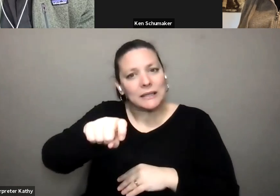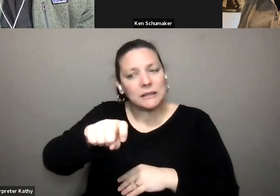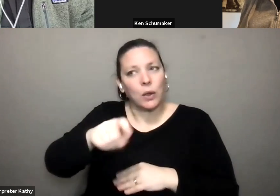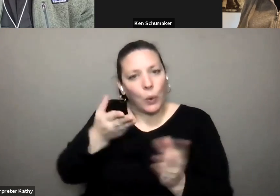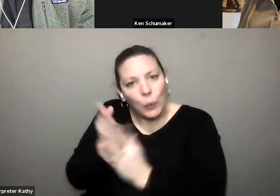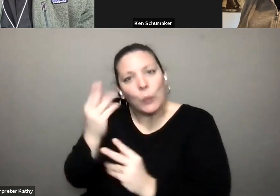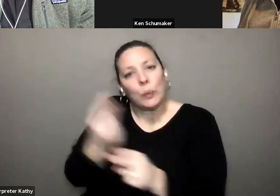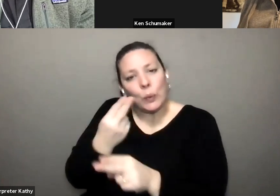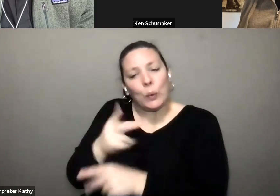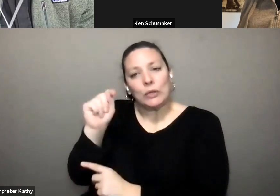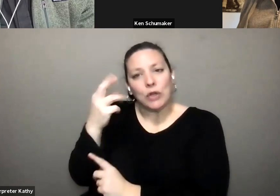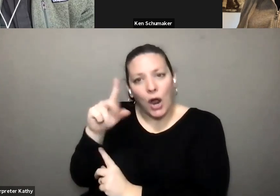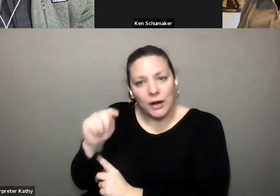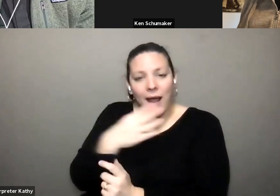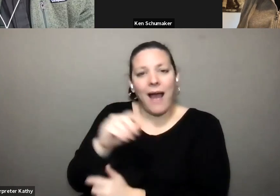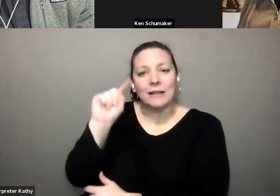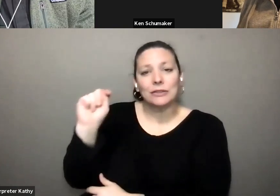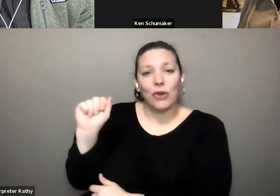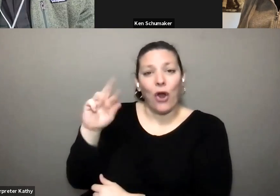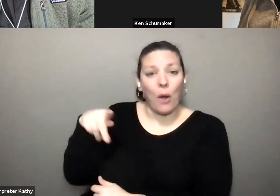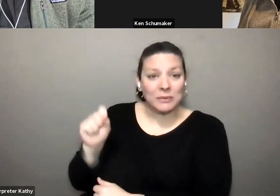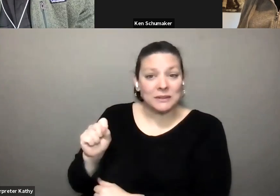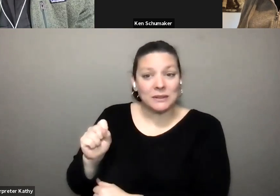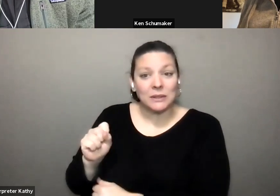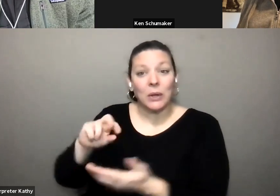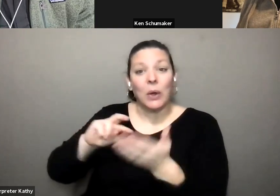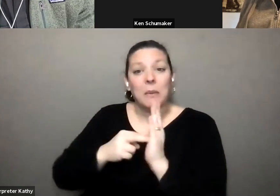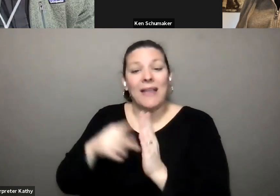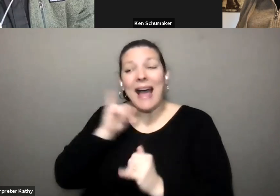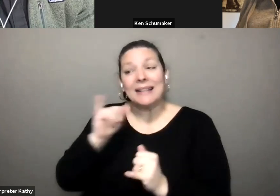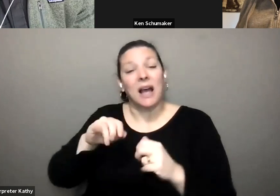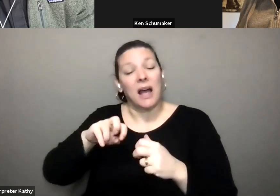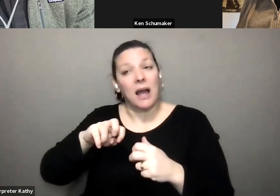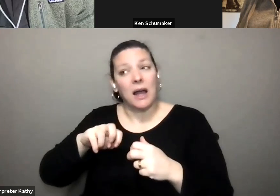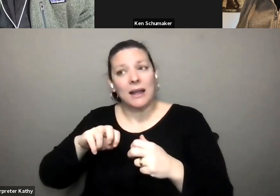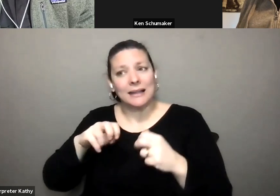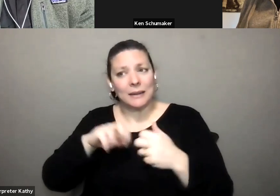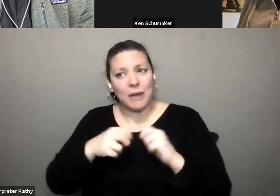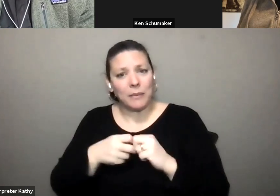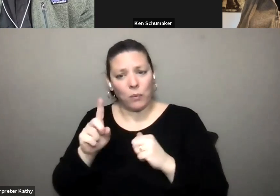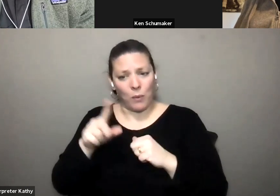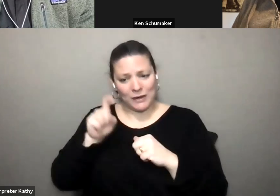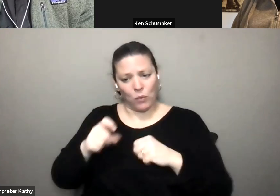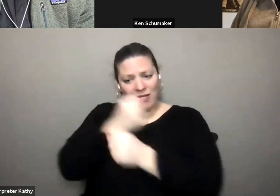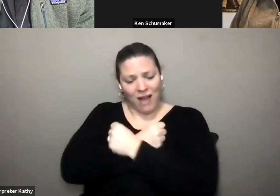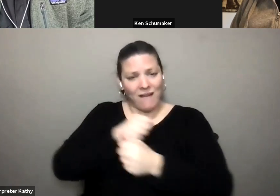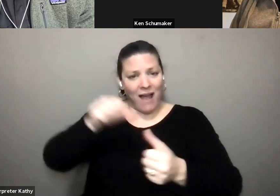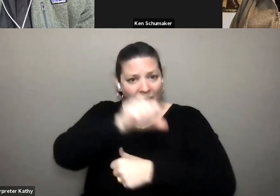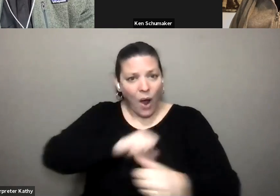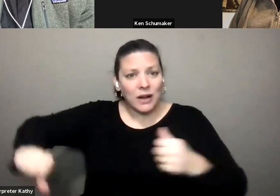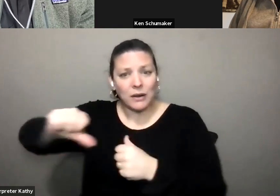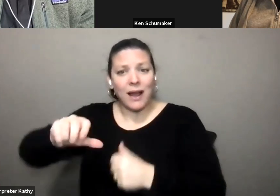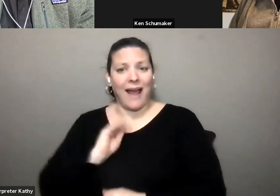and tarps and that makes it an issue of loving our neighbors as ourselves for us um